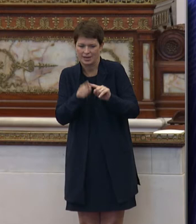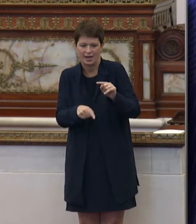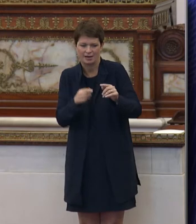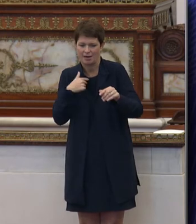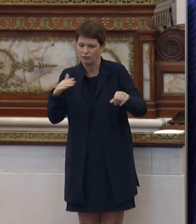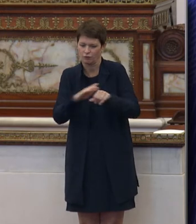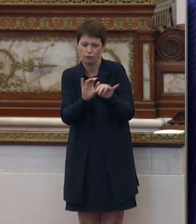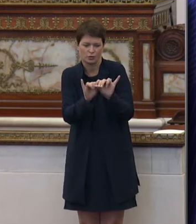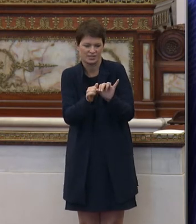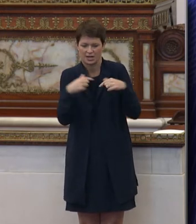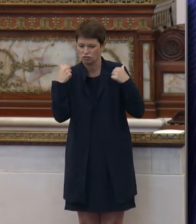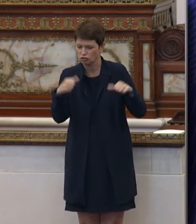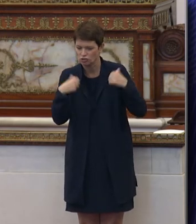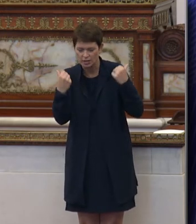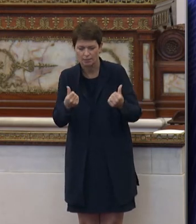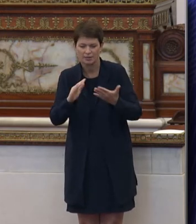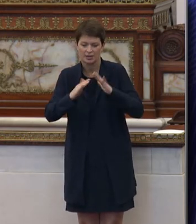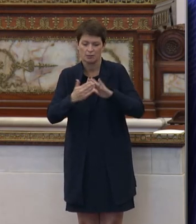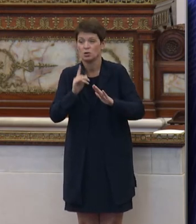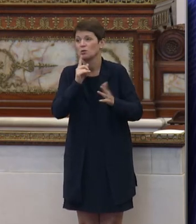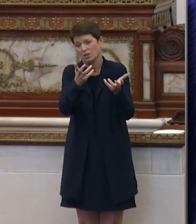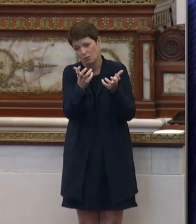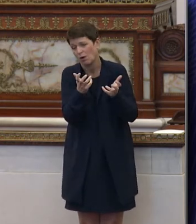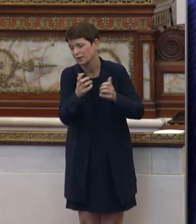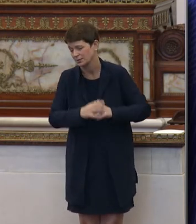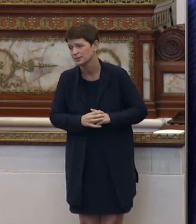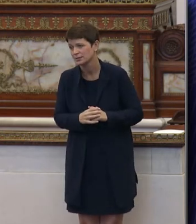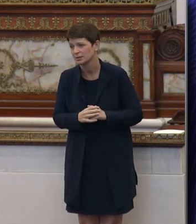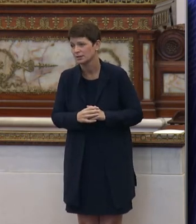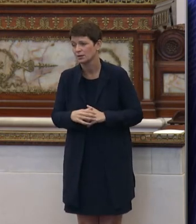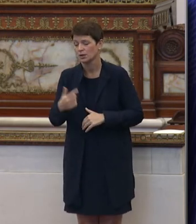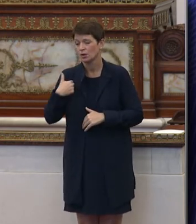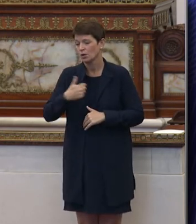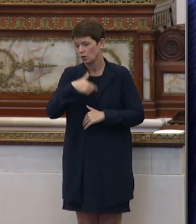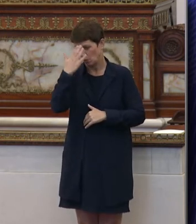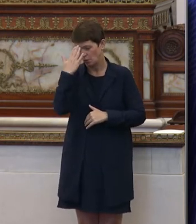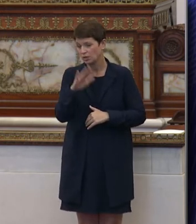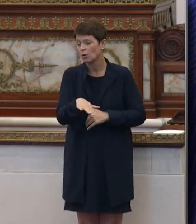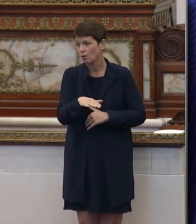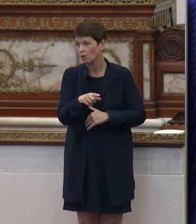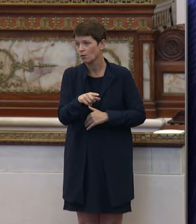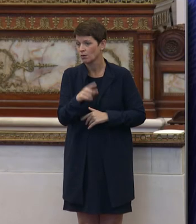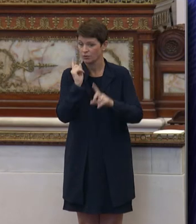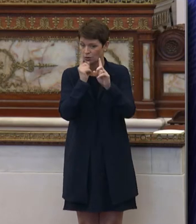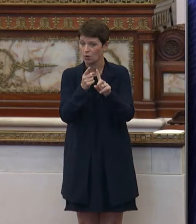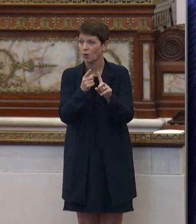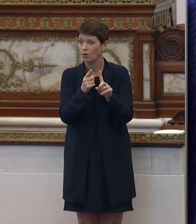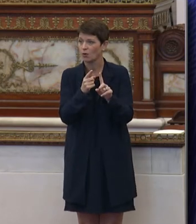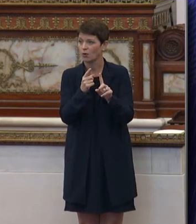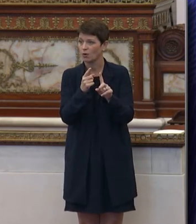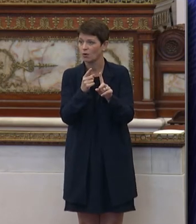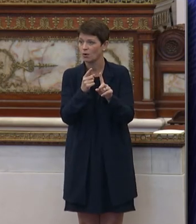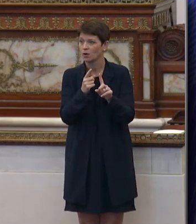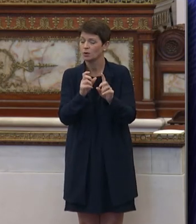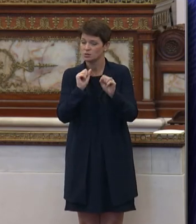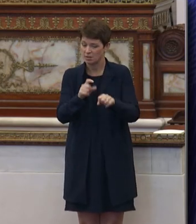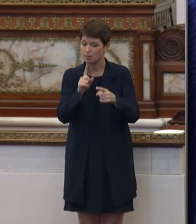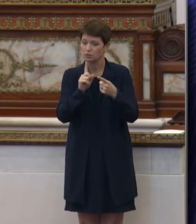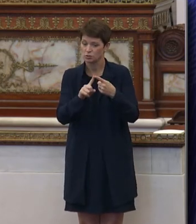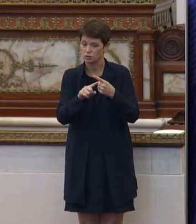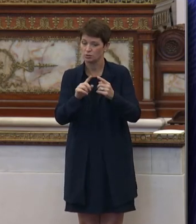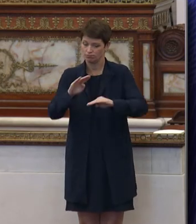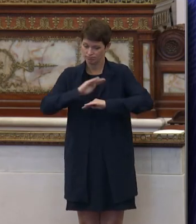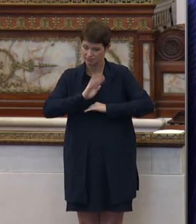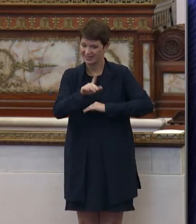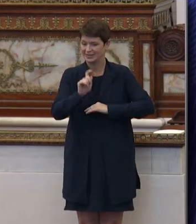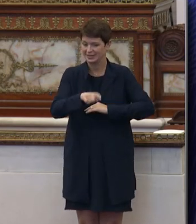full size gym that the community really wants. And we all knew that, you know, the goal was really to be able to respond to that need. And